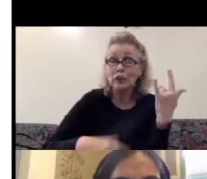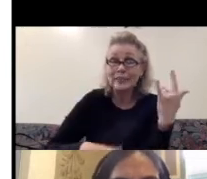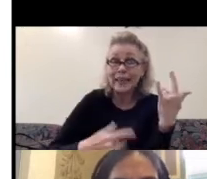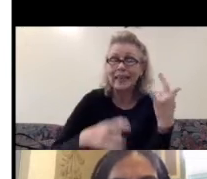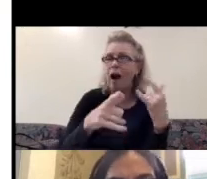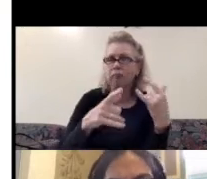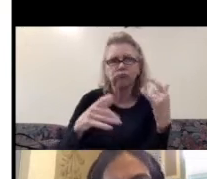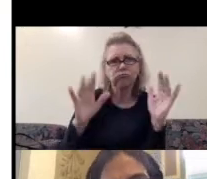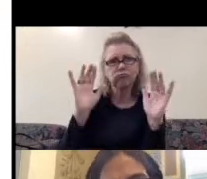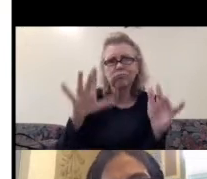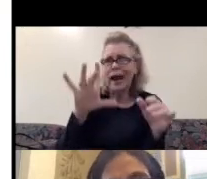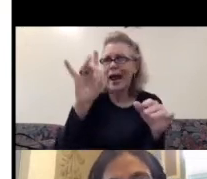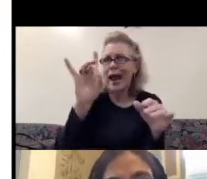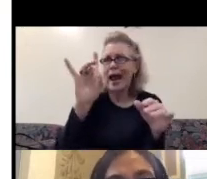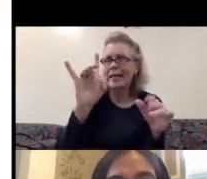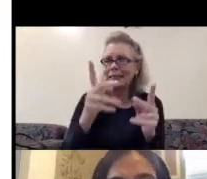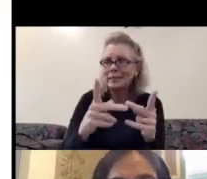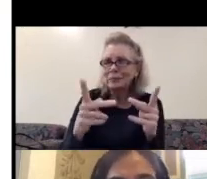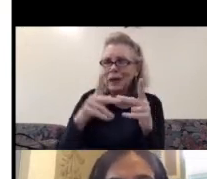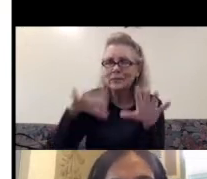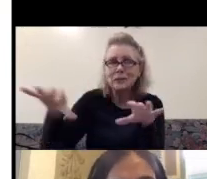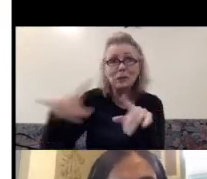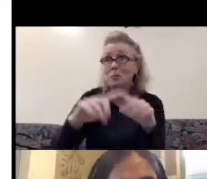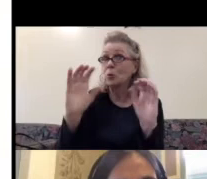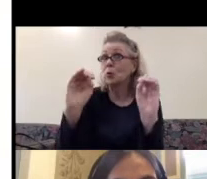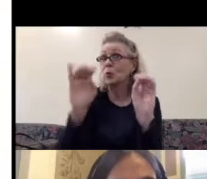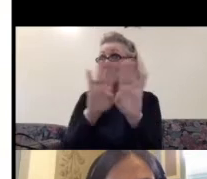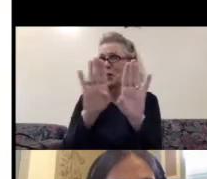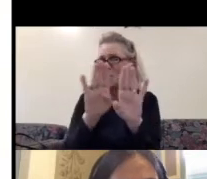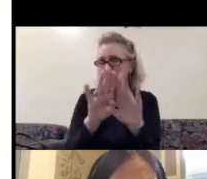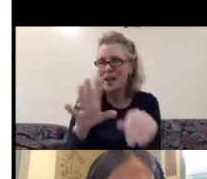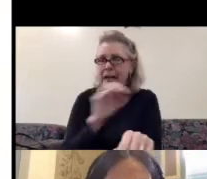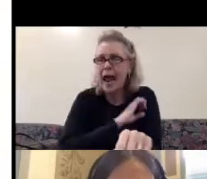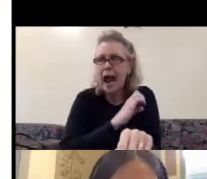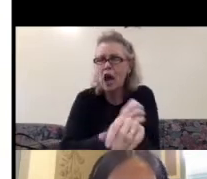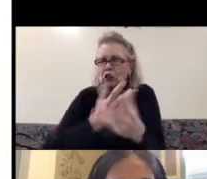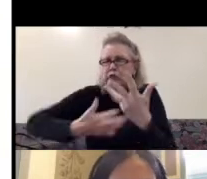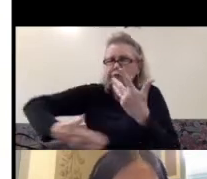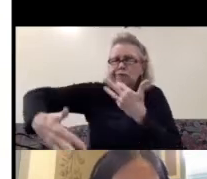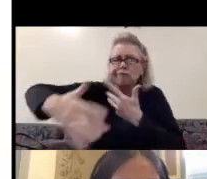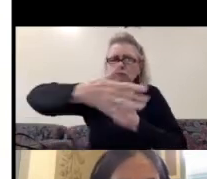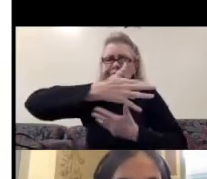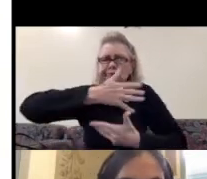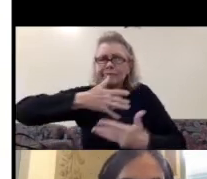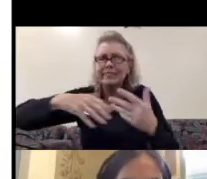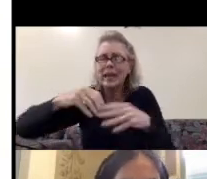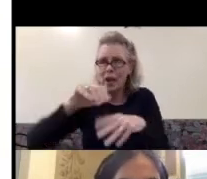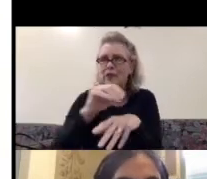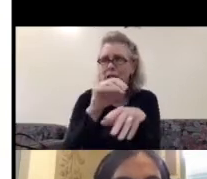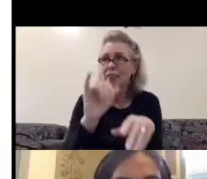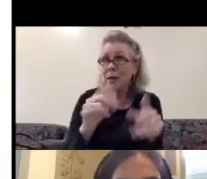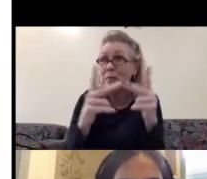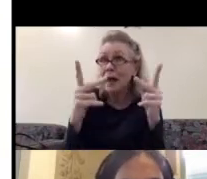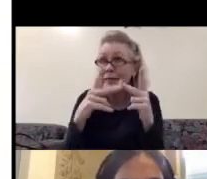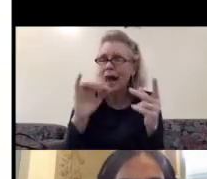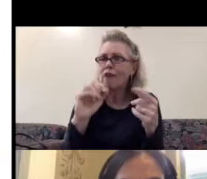eight individual spaces, but without a door. And energy circulated all around the warehouse and created